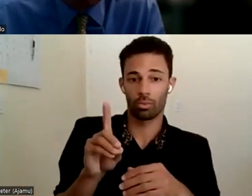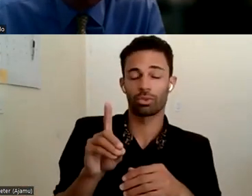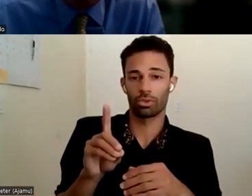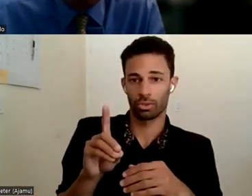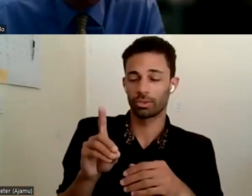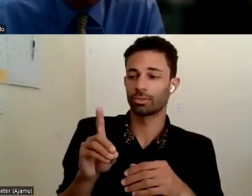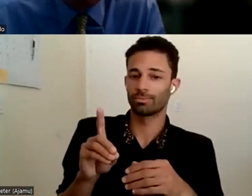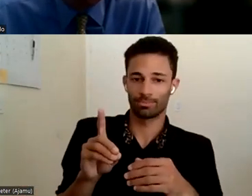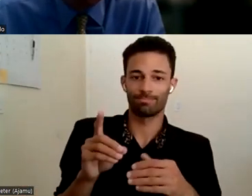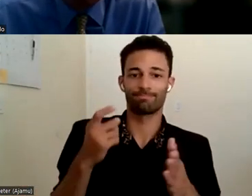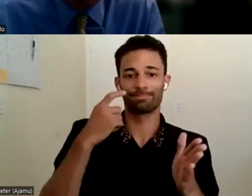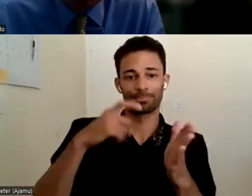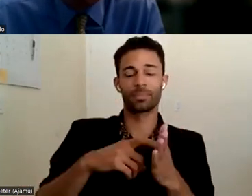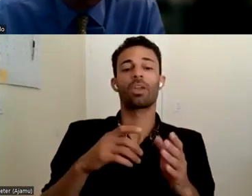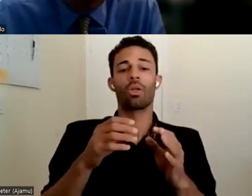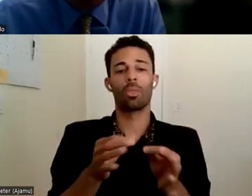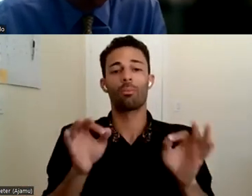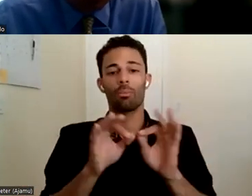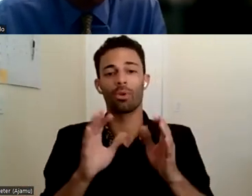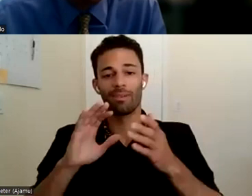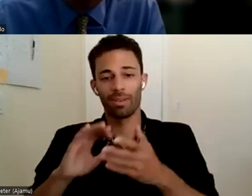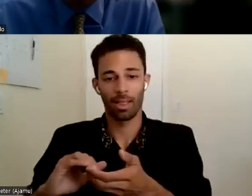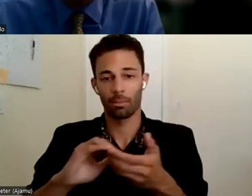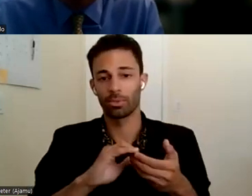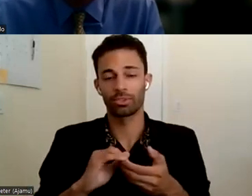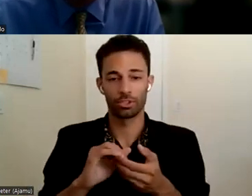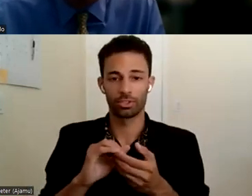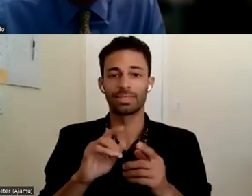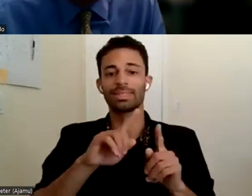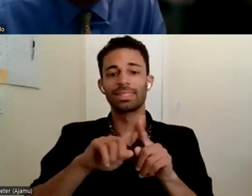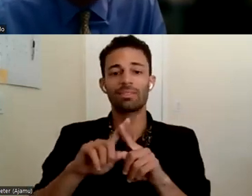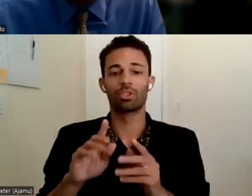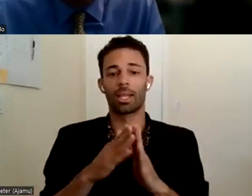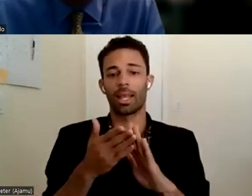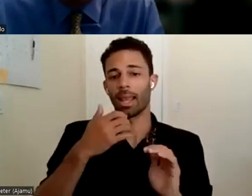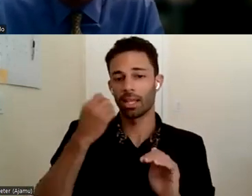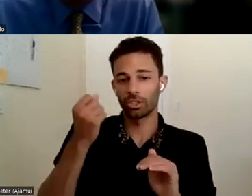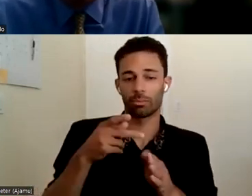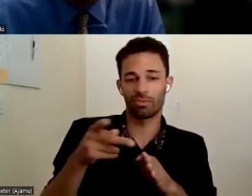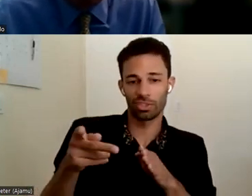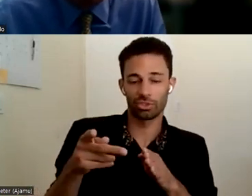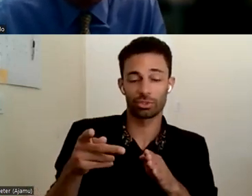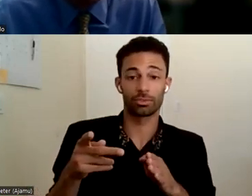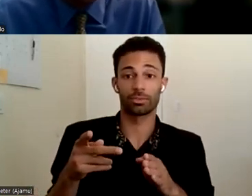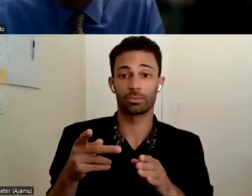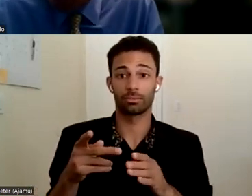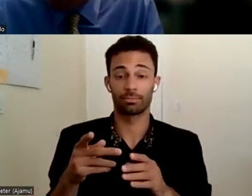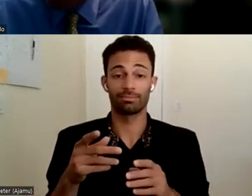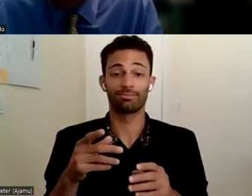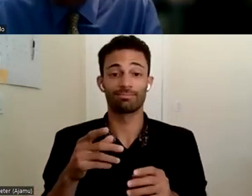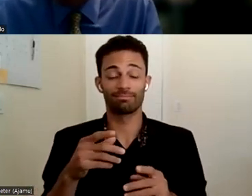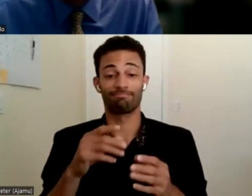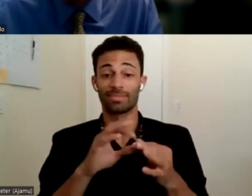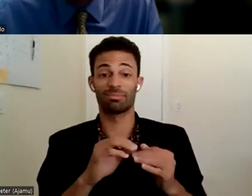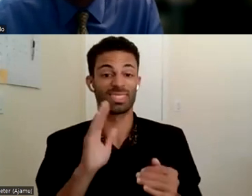importance of collaboration across different aging professionals, because his comment that it doesn't seem like there's really an advocate for